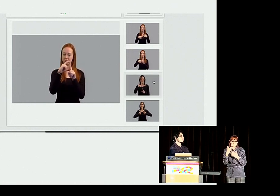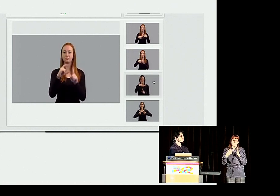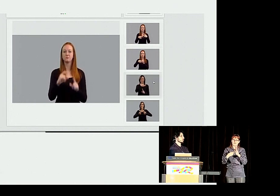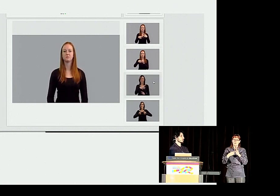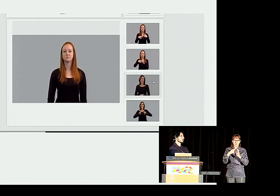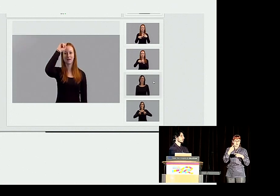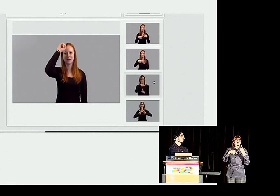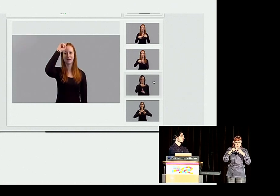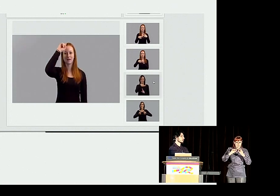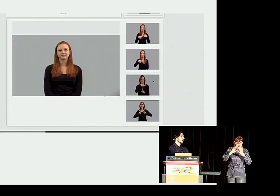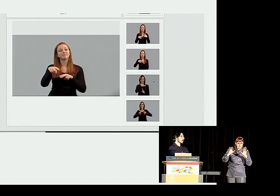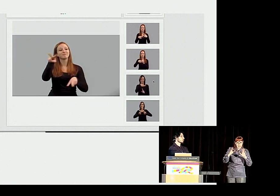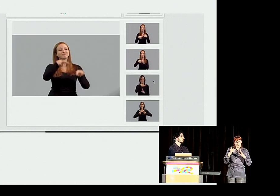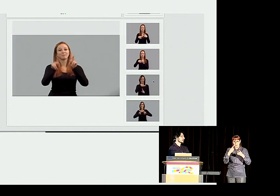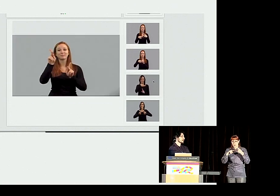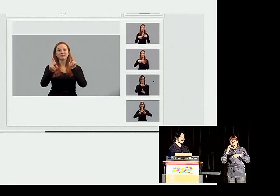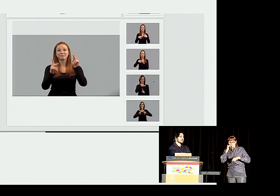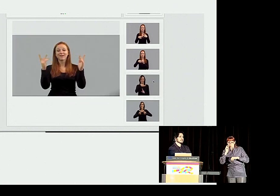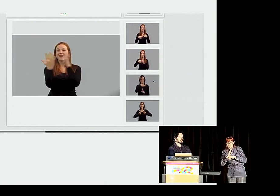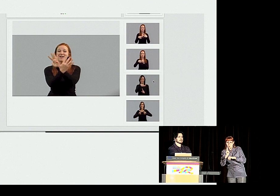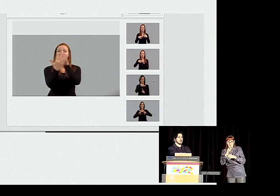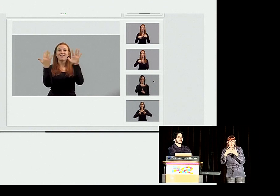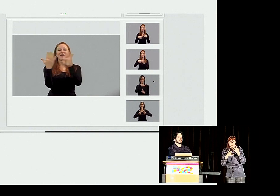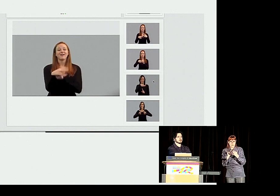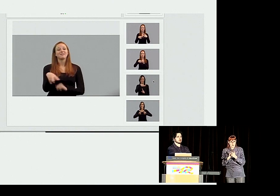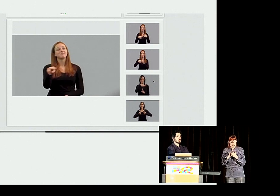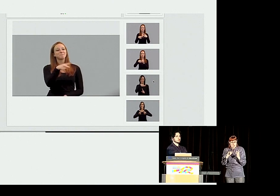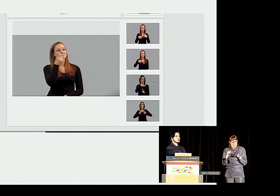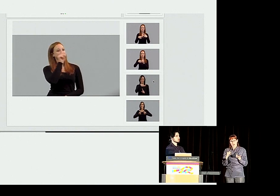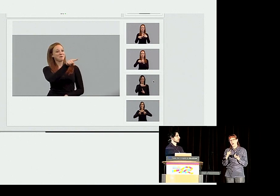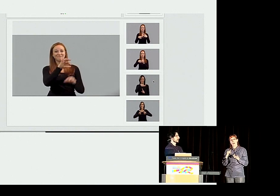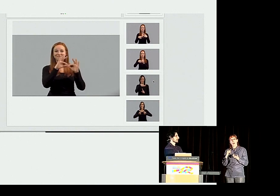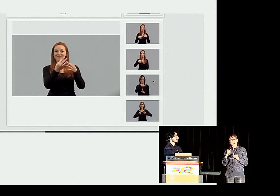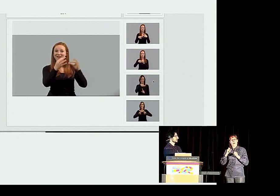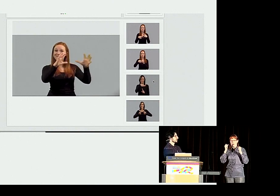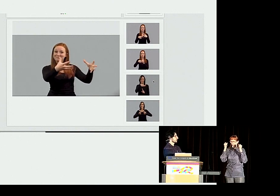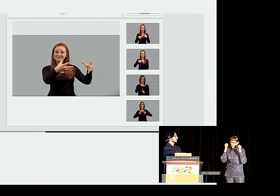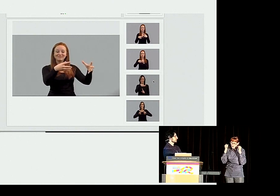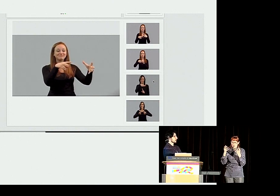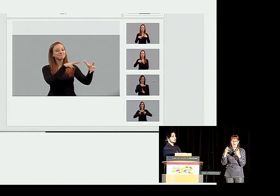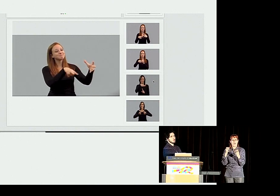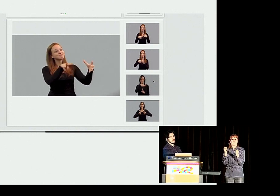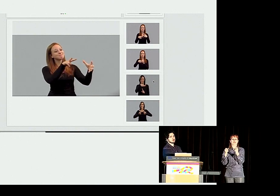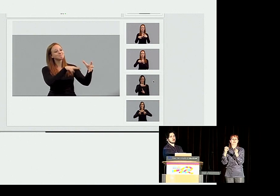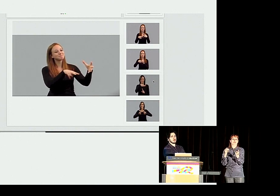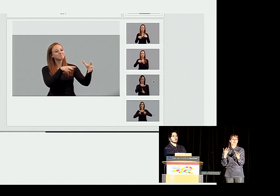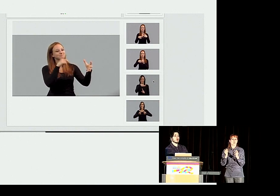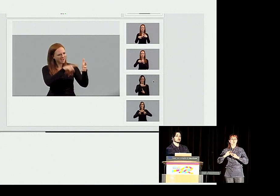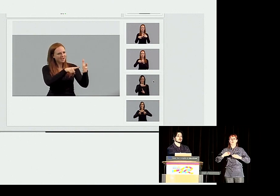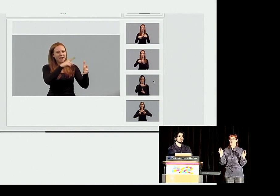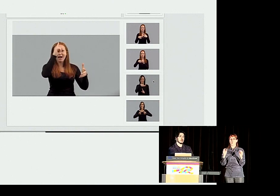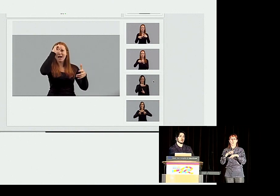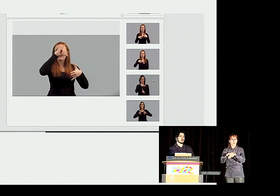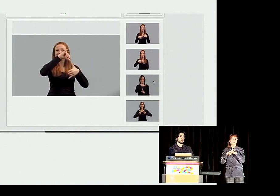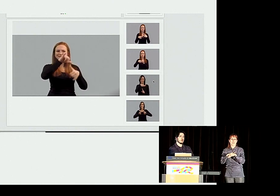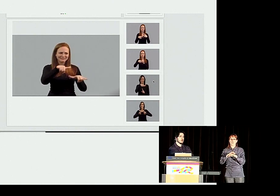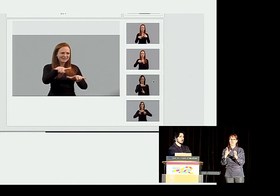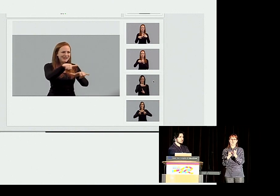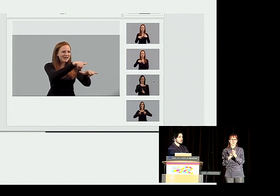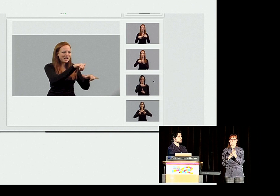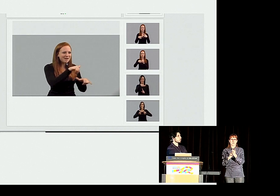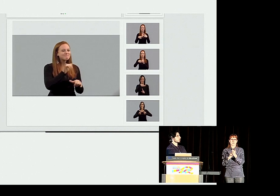clicked? Or how do we get these signs to the user in an easily understandable way so that we'll understand